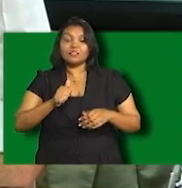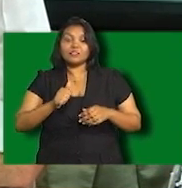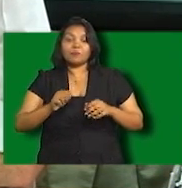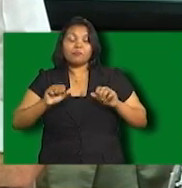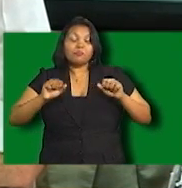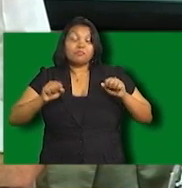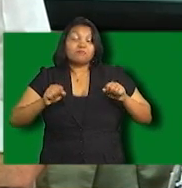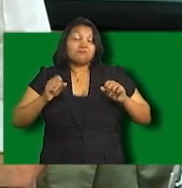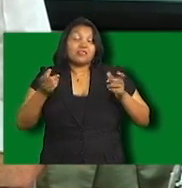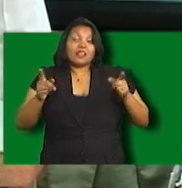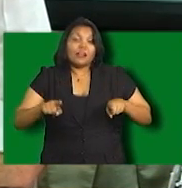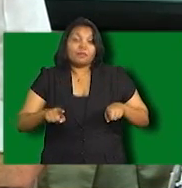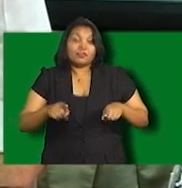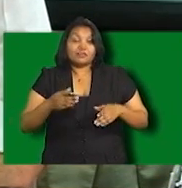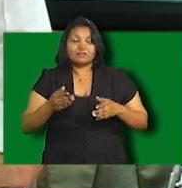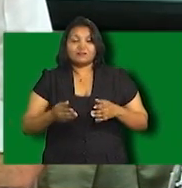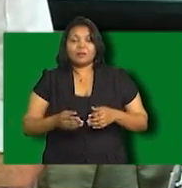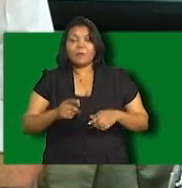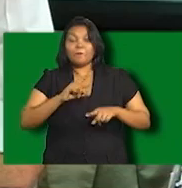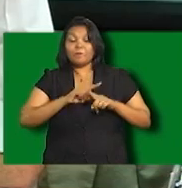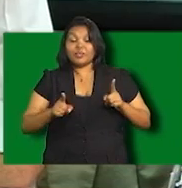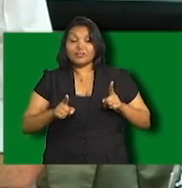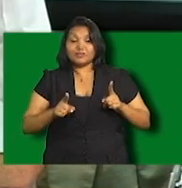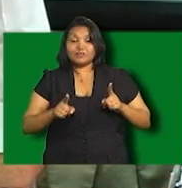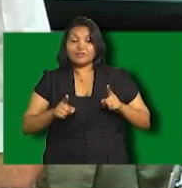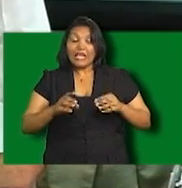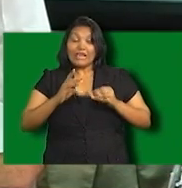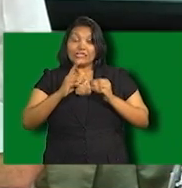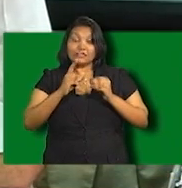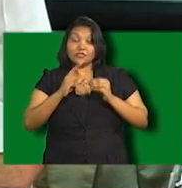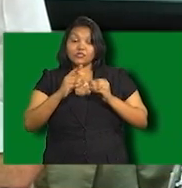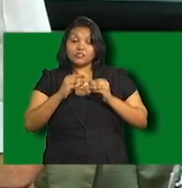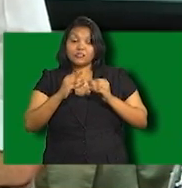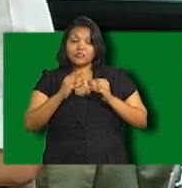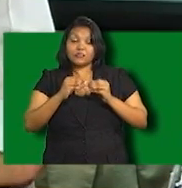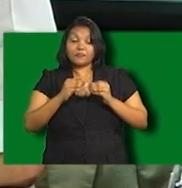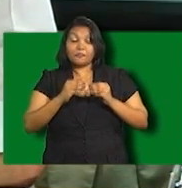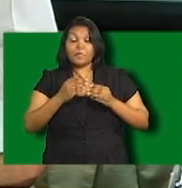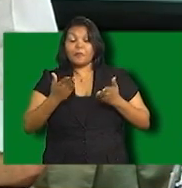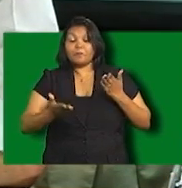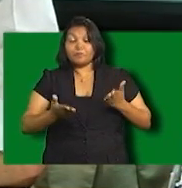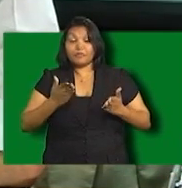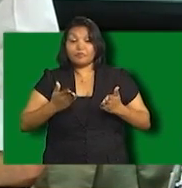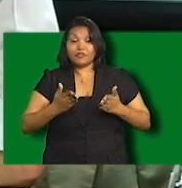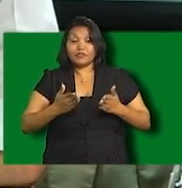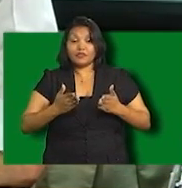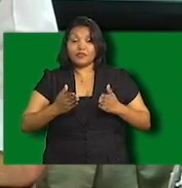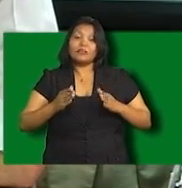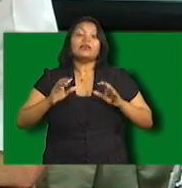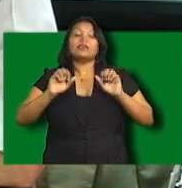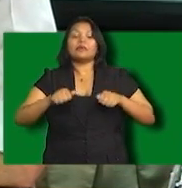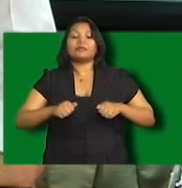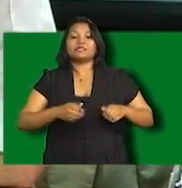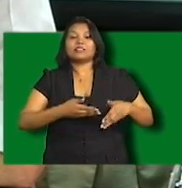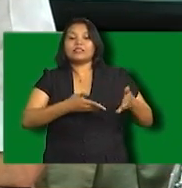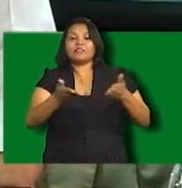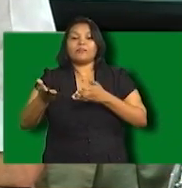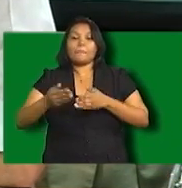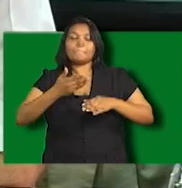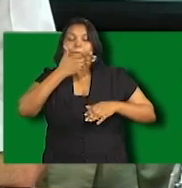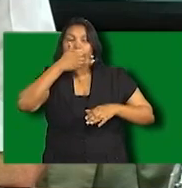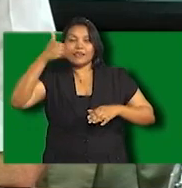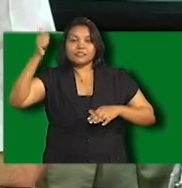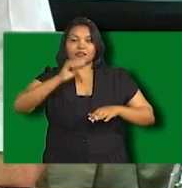possible. However, having said that, digital is capable of giving better coverage